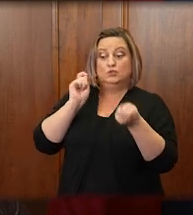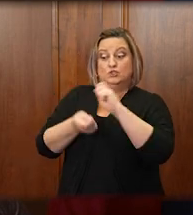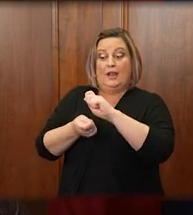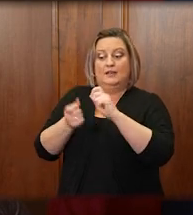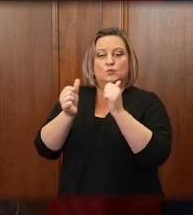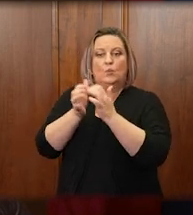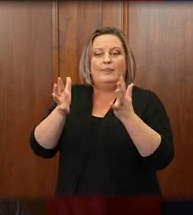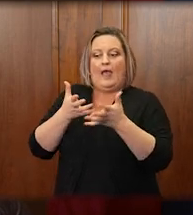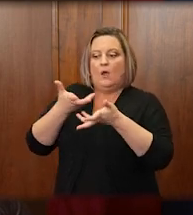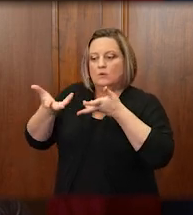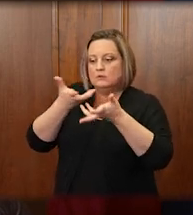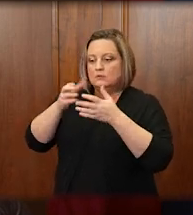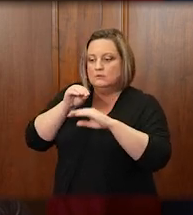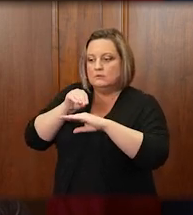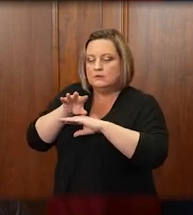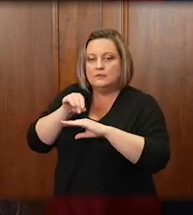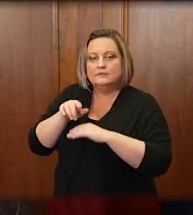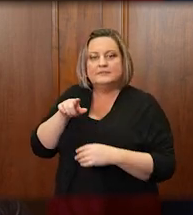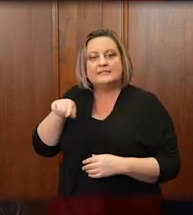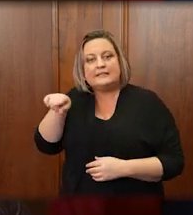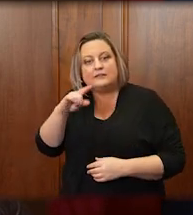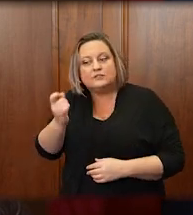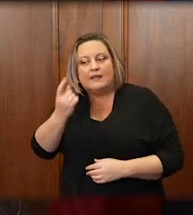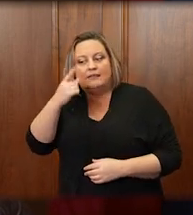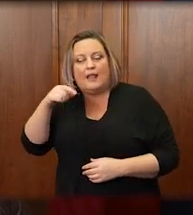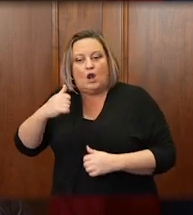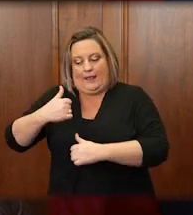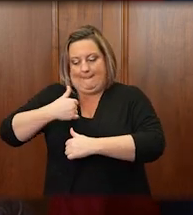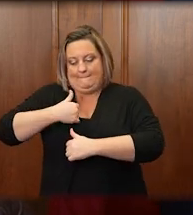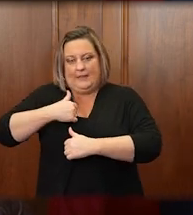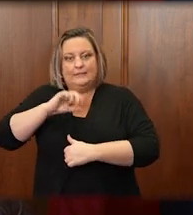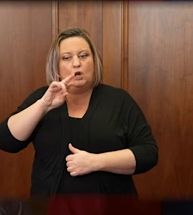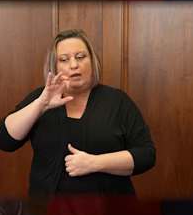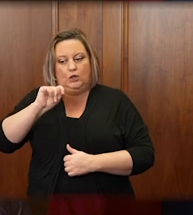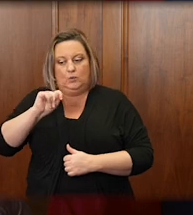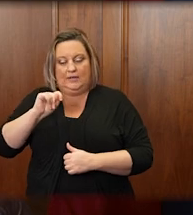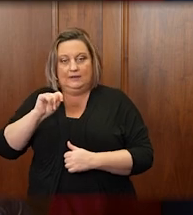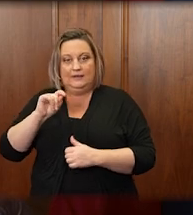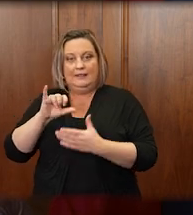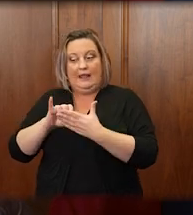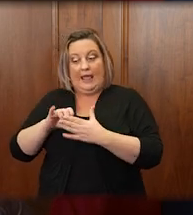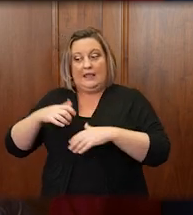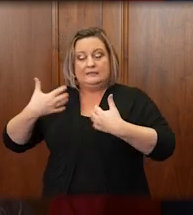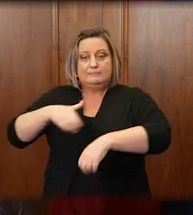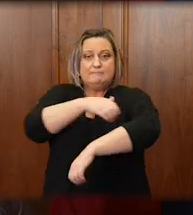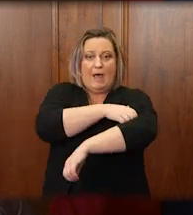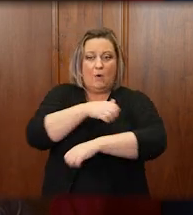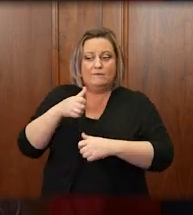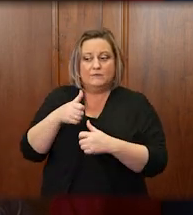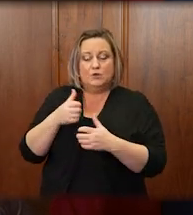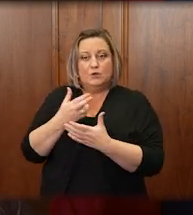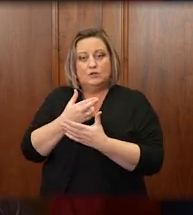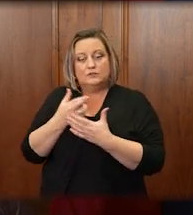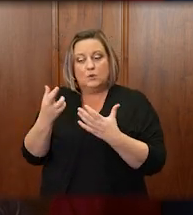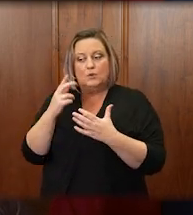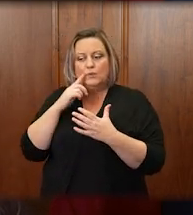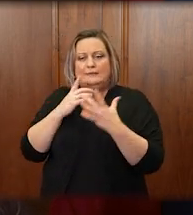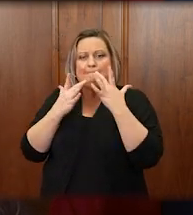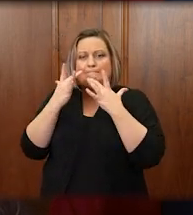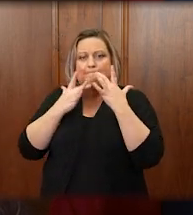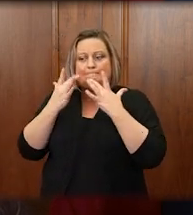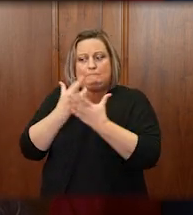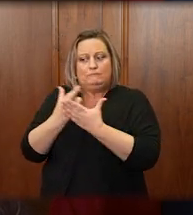They are like a military unit that is pinned down by powerful forces, yet is holding its ground against all odds with few resources.